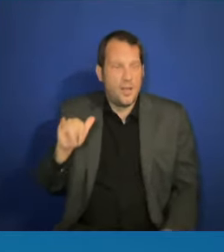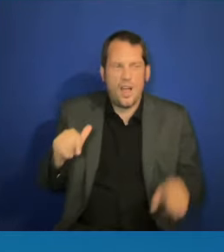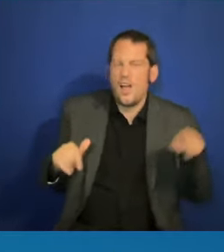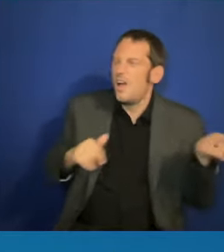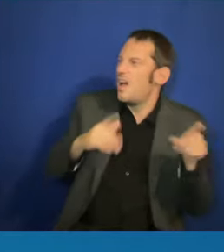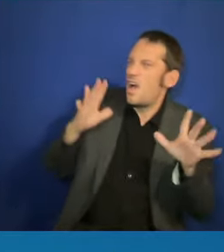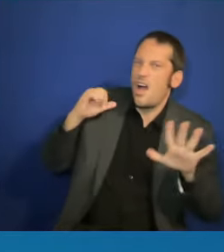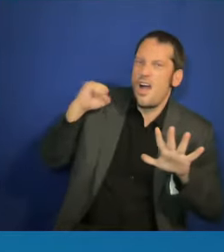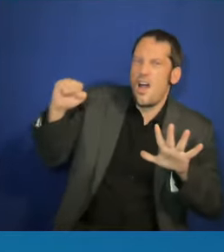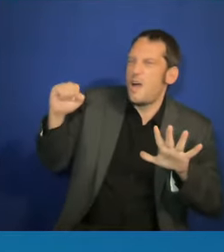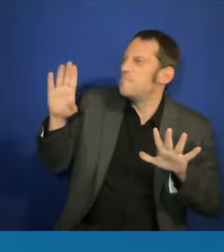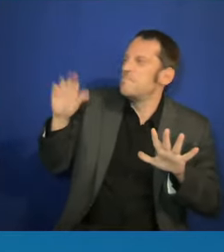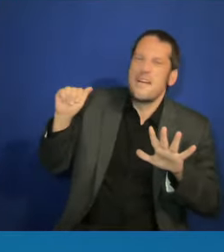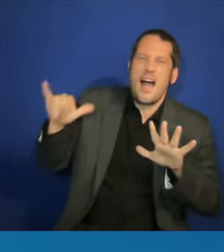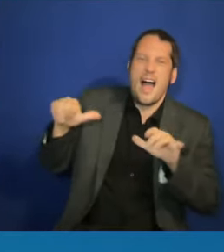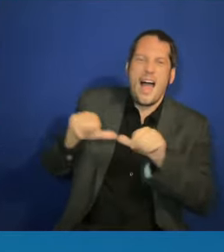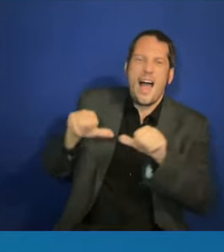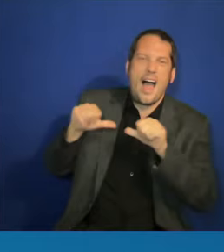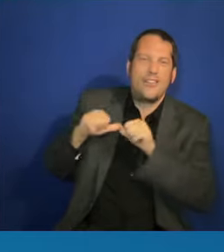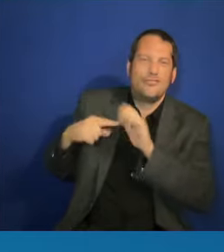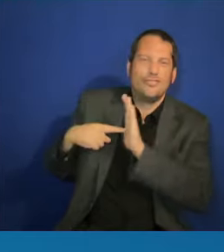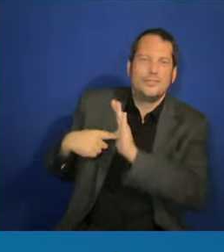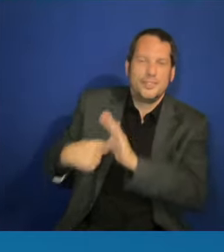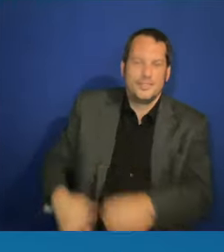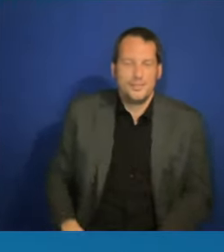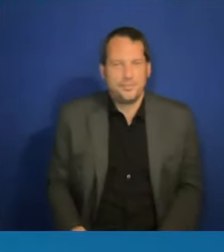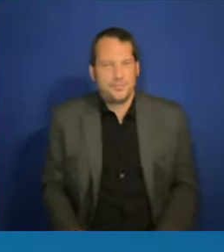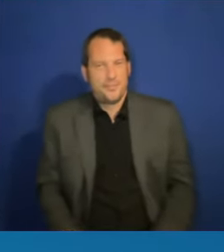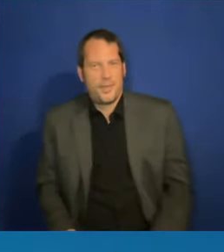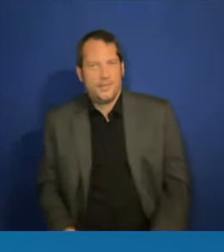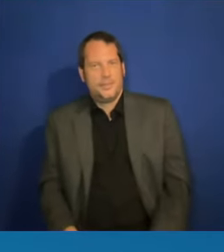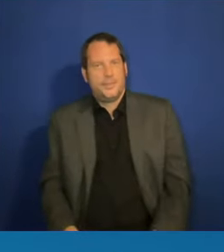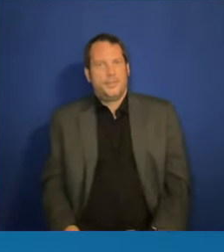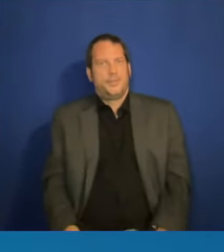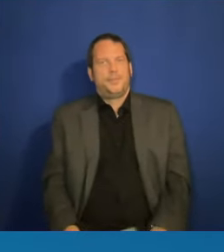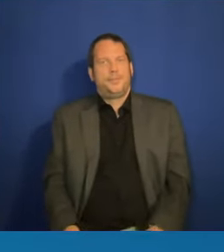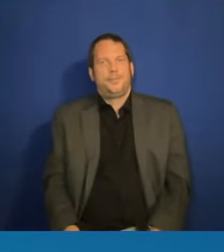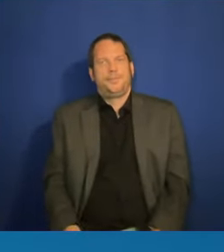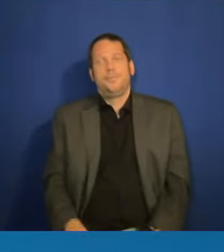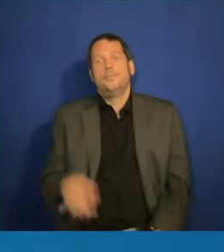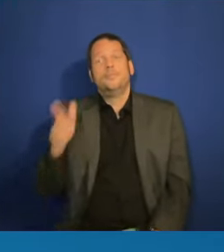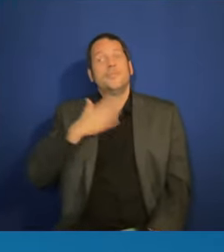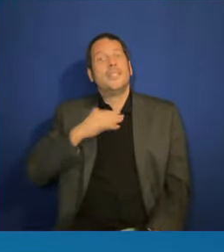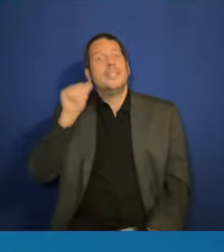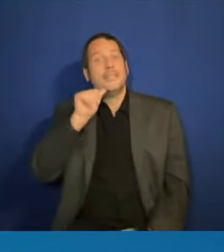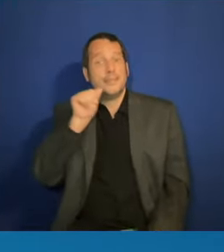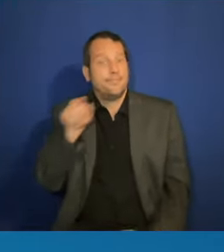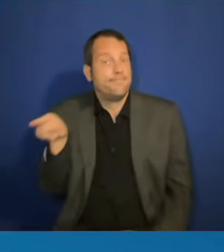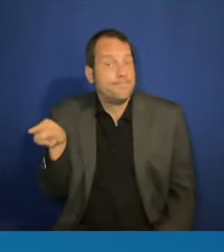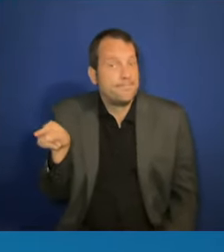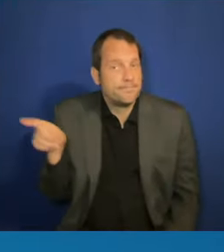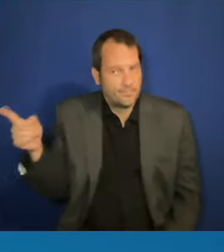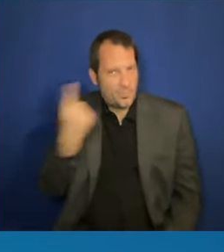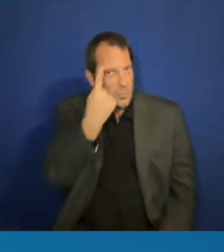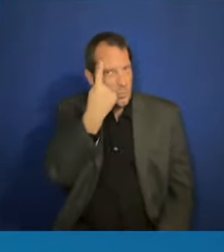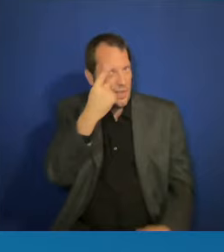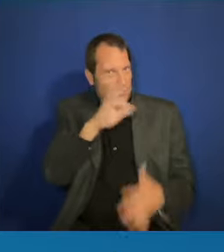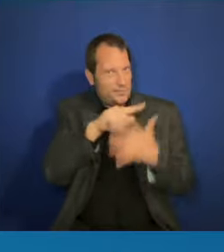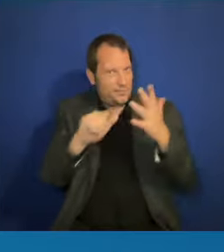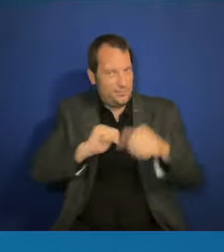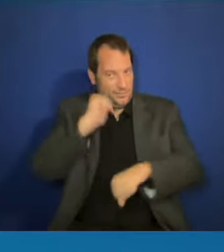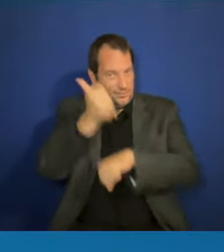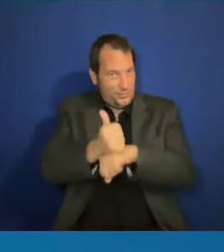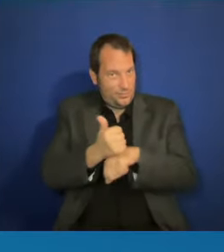And she was one of the founders of, at San Francisco State, the Black Studies